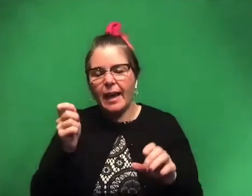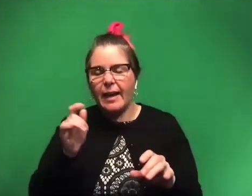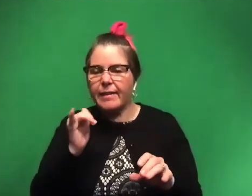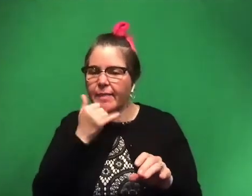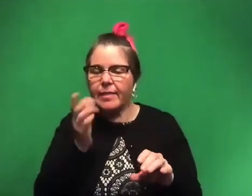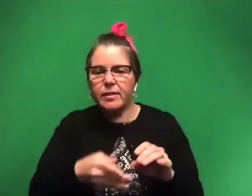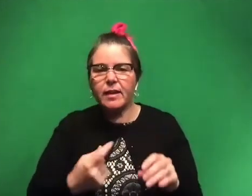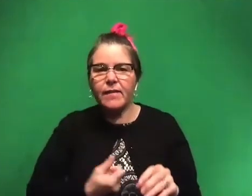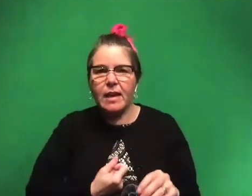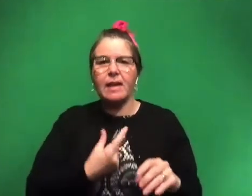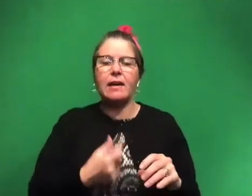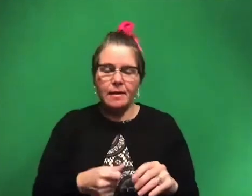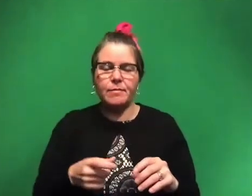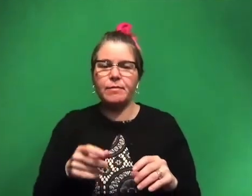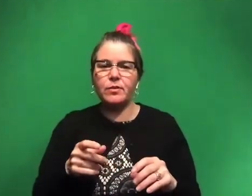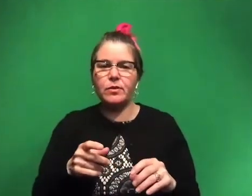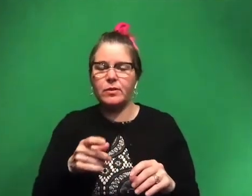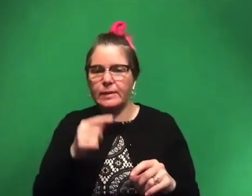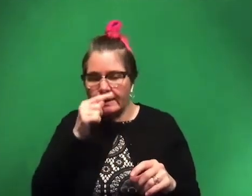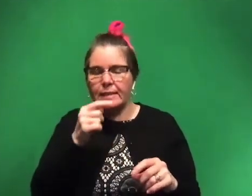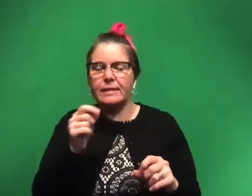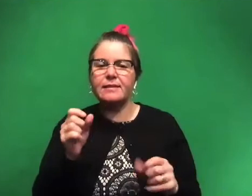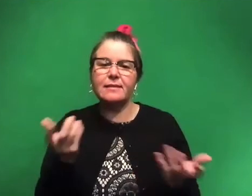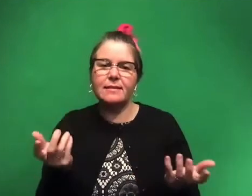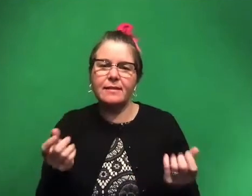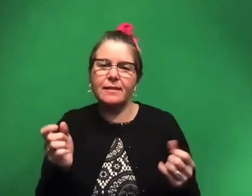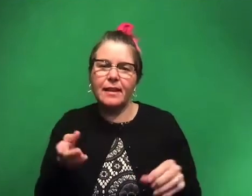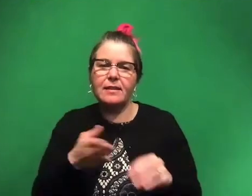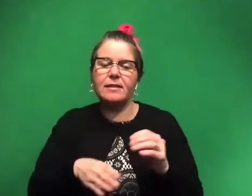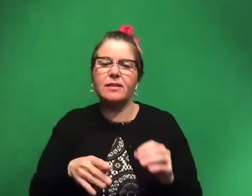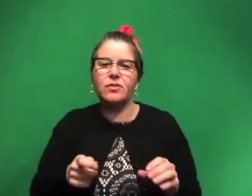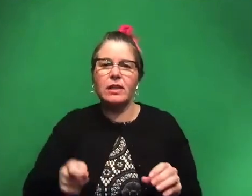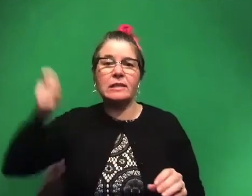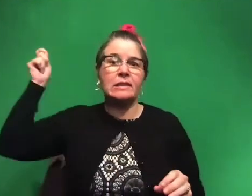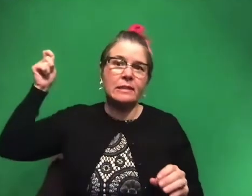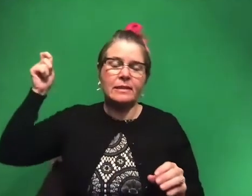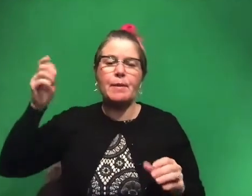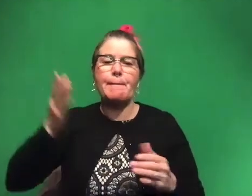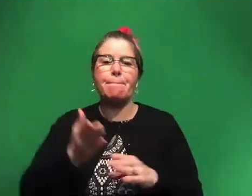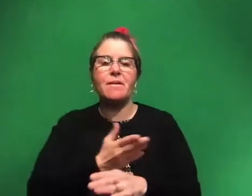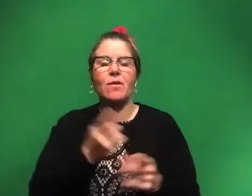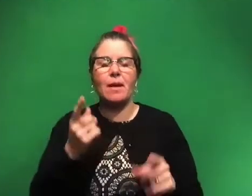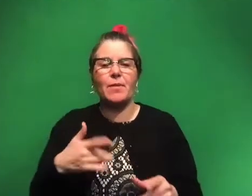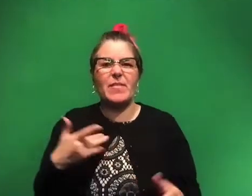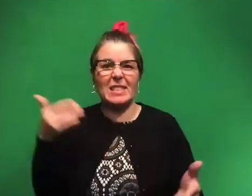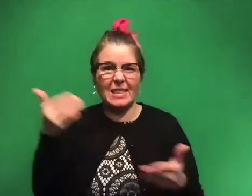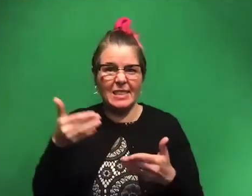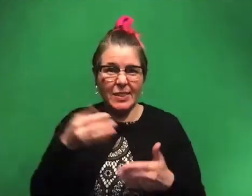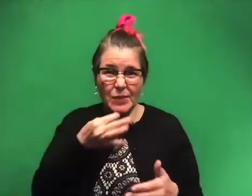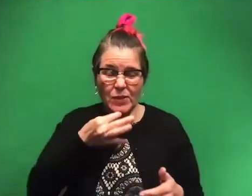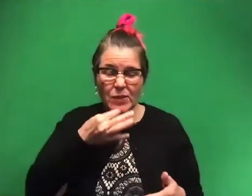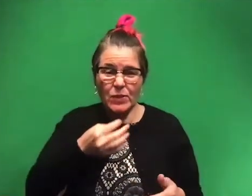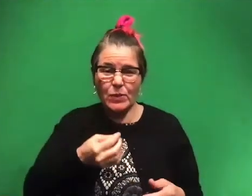or you hiccup and things get chipped. You just try maybe to lift your hand before as if you can feel it coming as best you can.